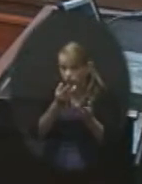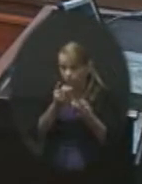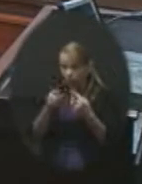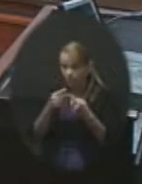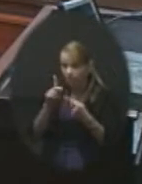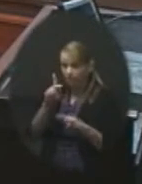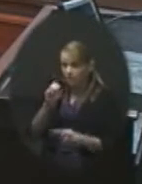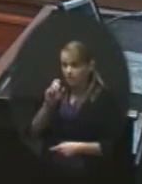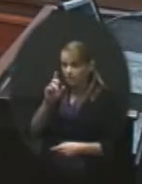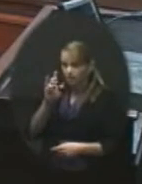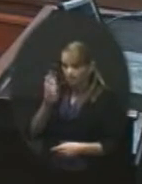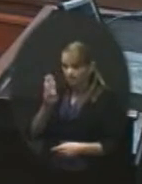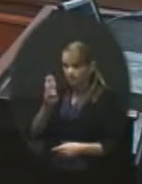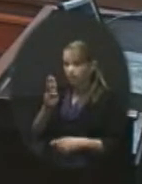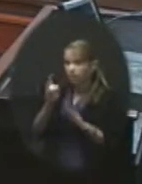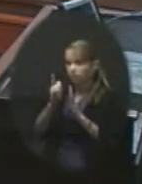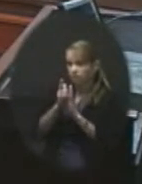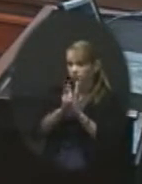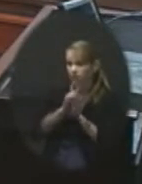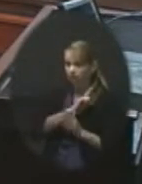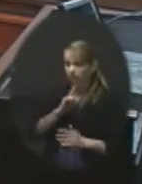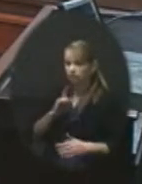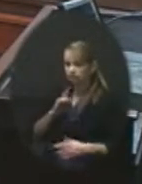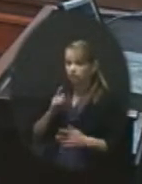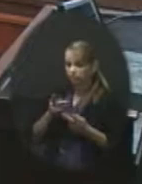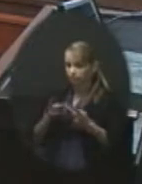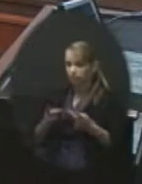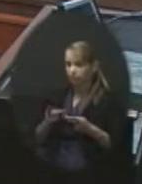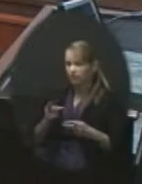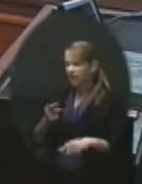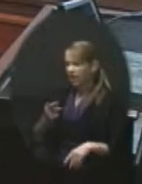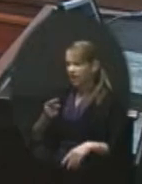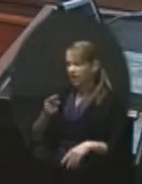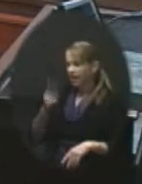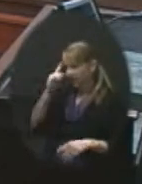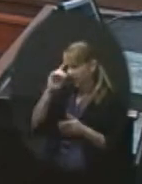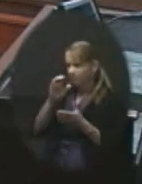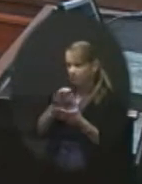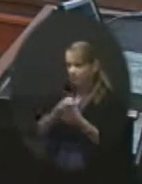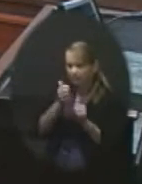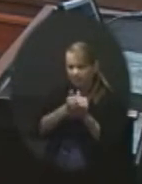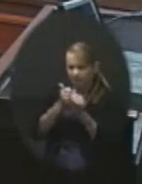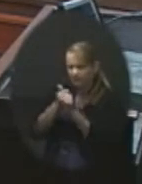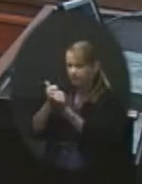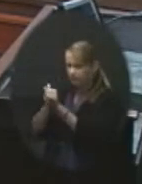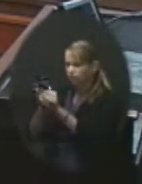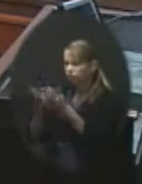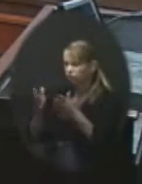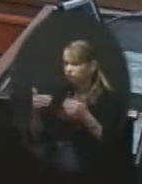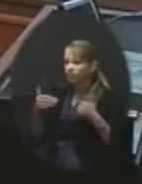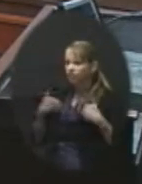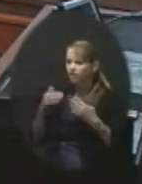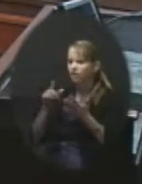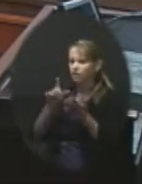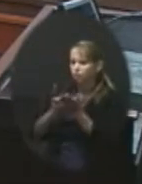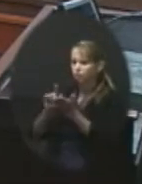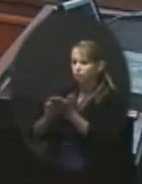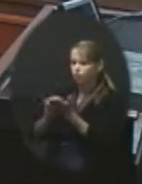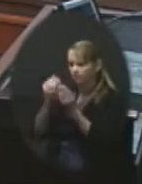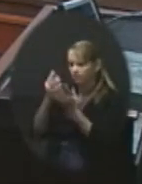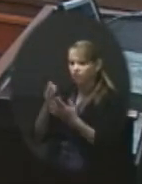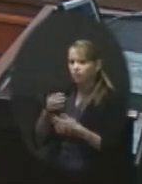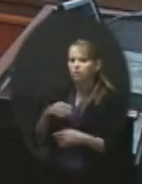positions. And I believe you all have at your place printed information. There should be two different